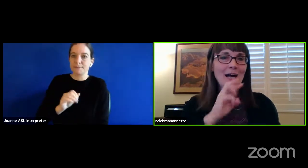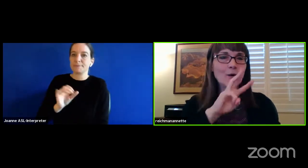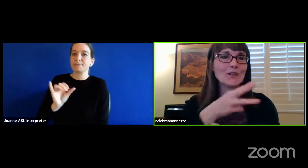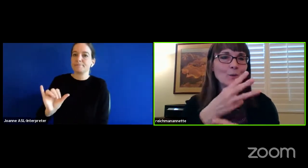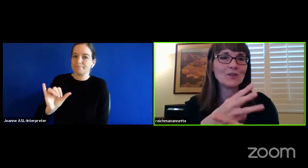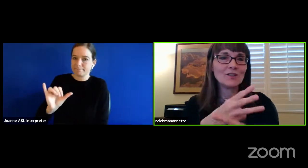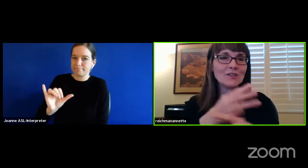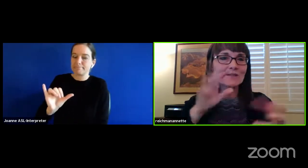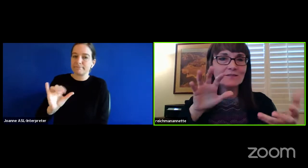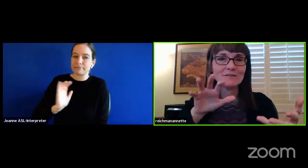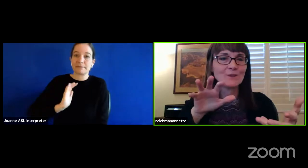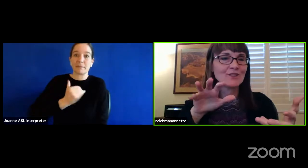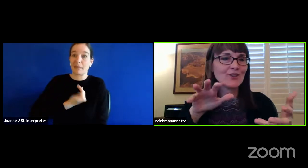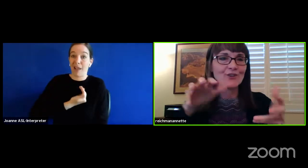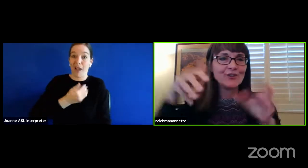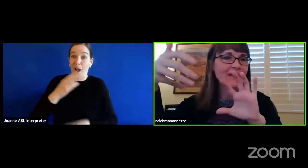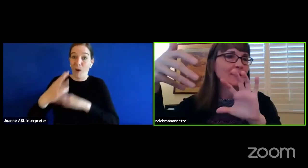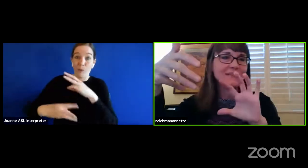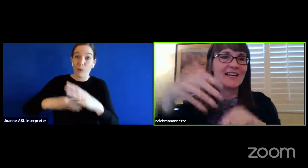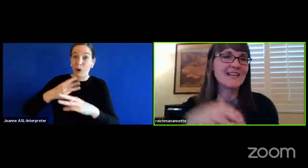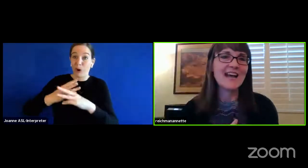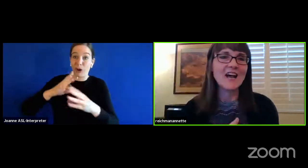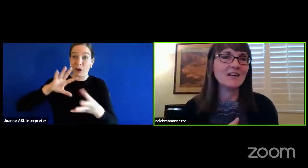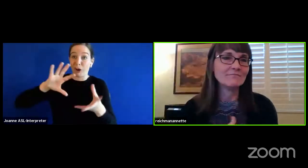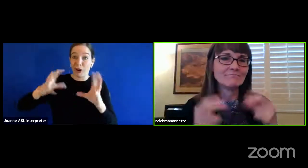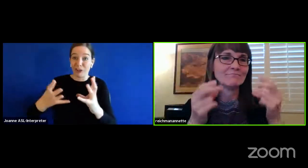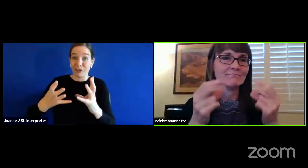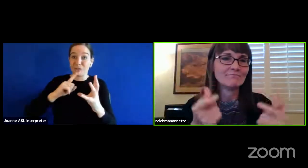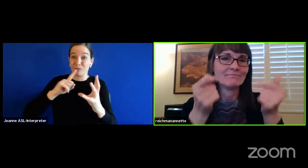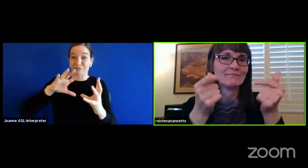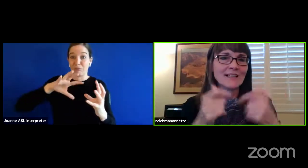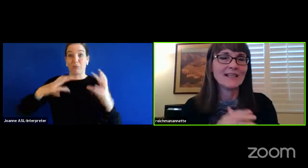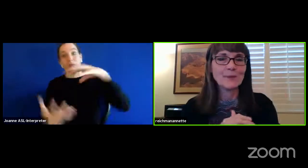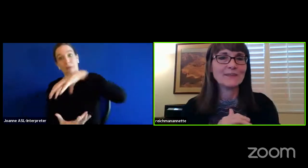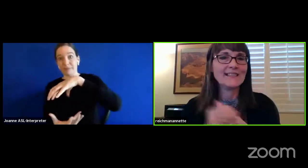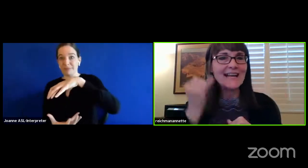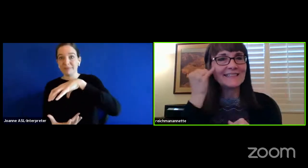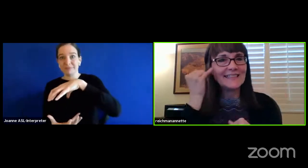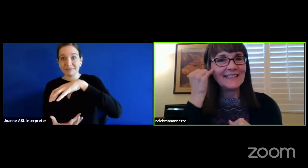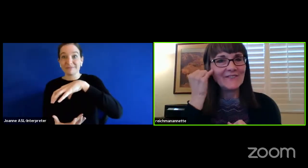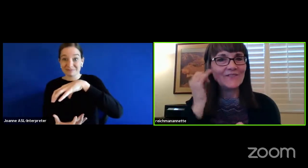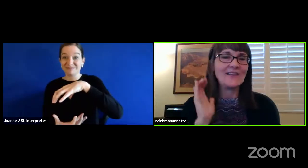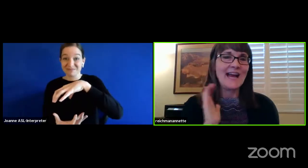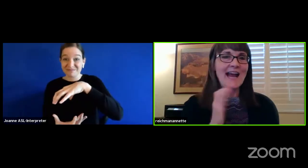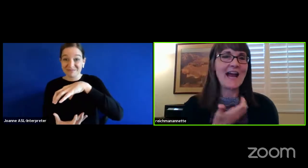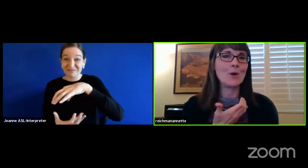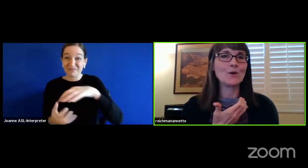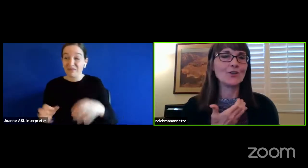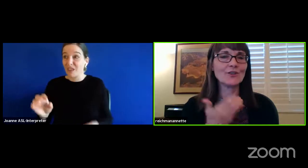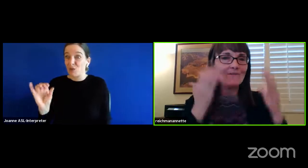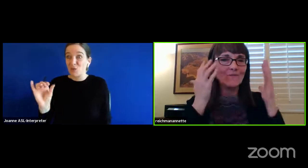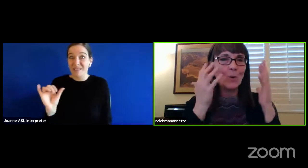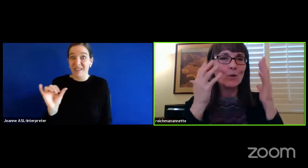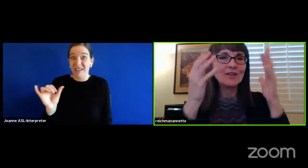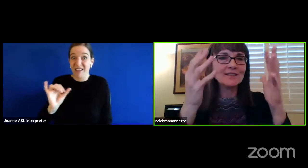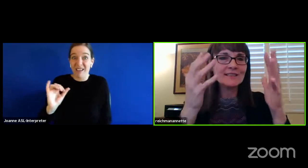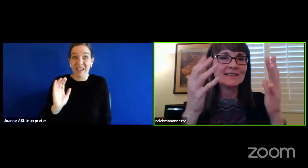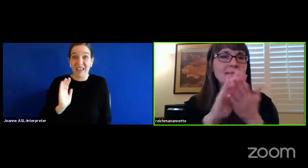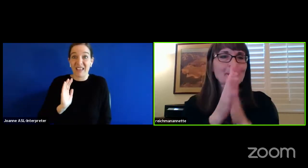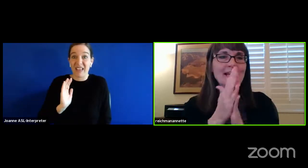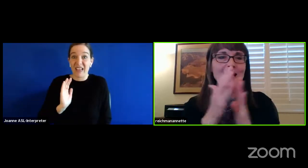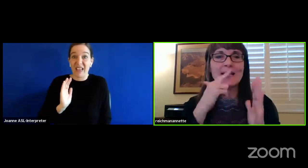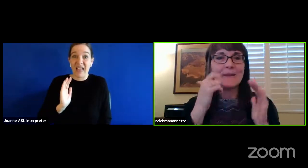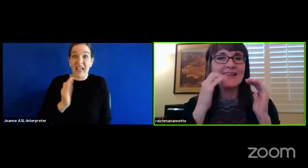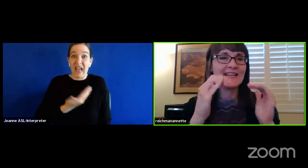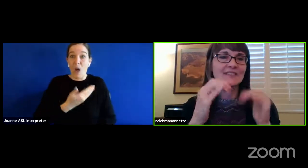our world was turned upside down. It was as if our oars